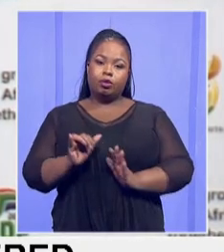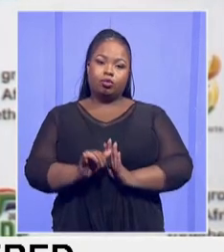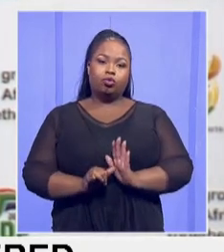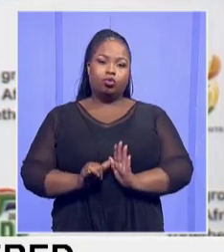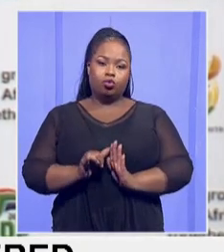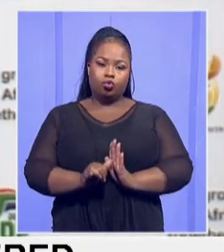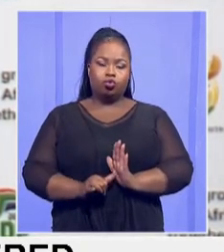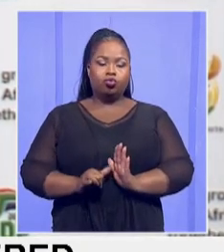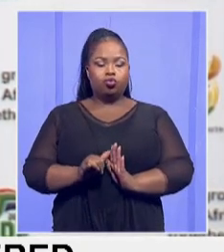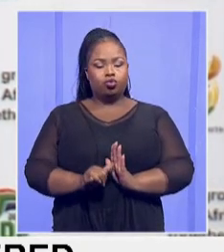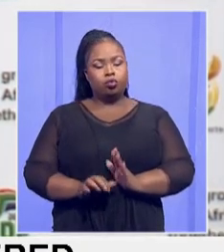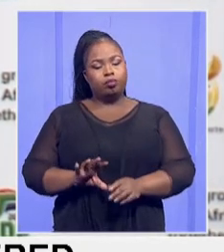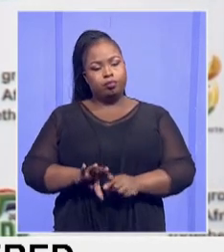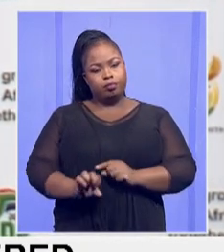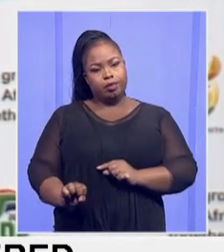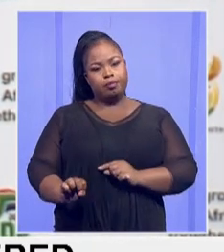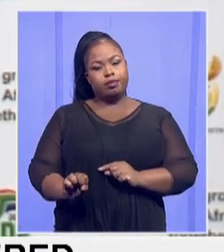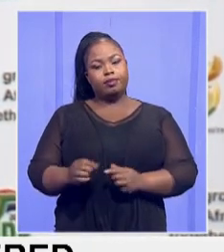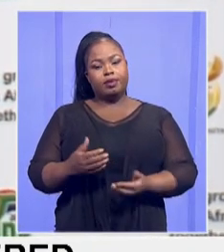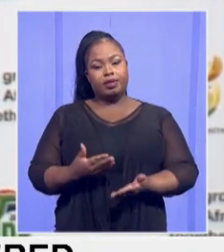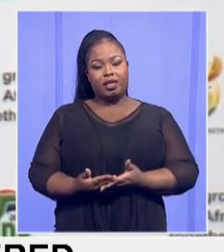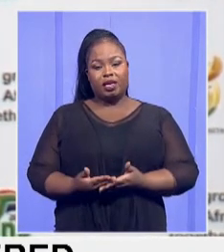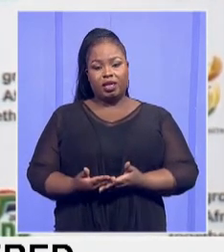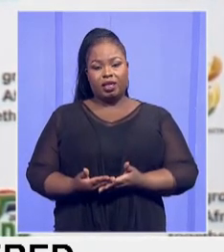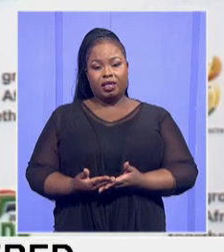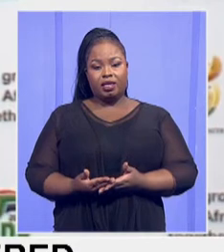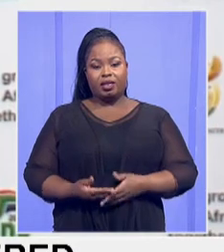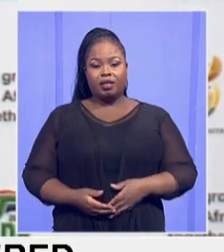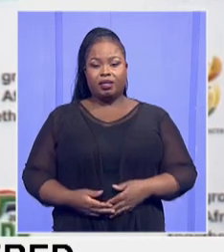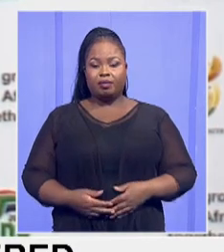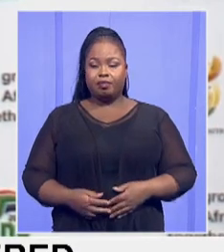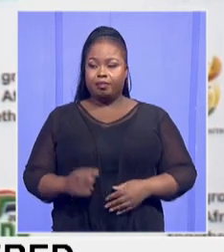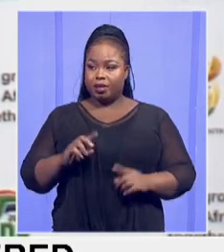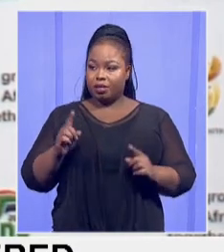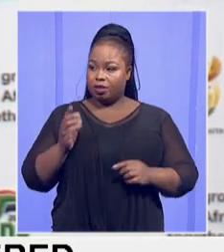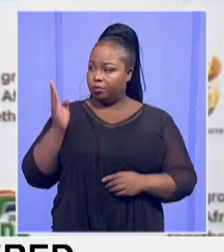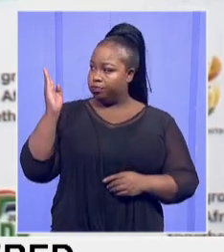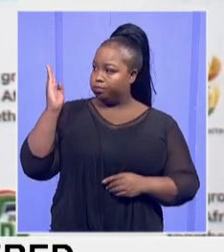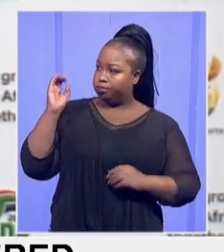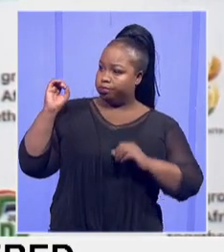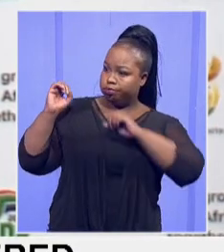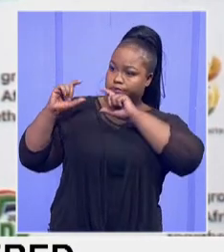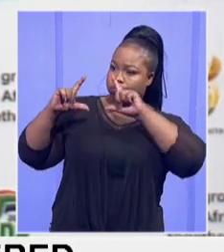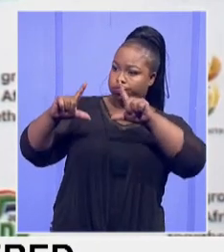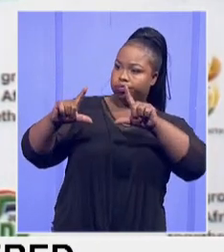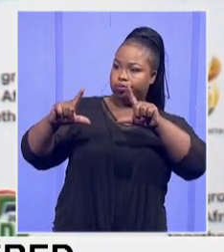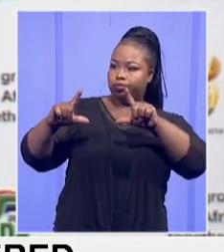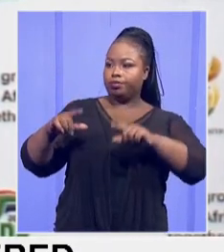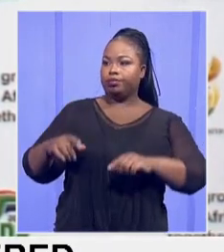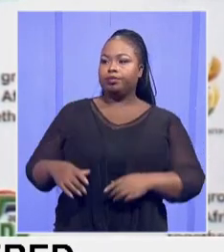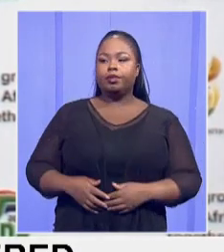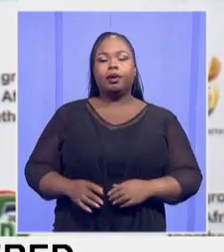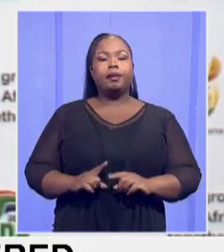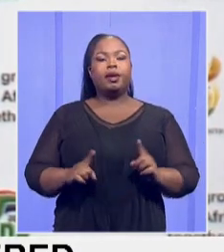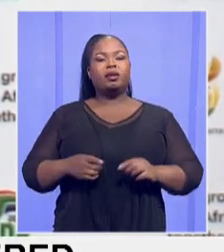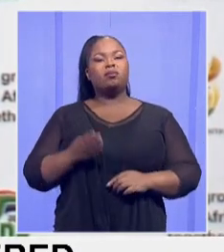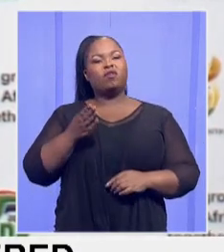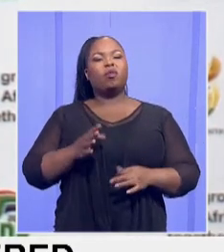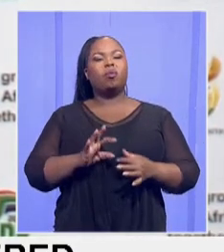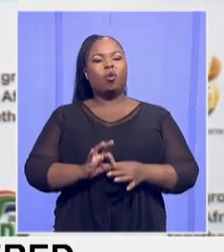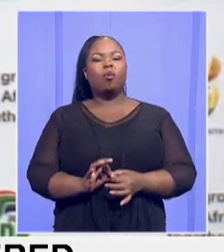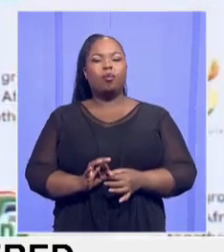You can pick it up from there if you can see it on the screen. But from home you can see it on the YouTube channel as it runs